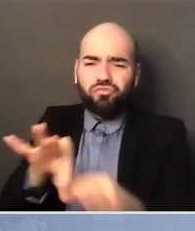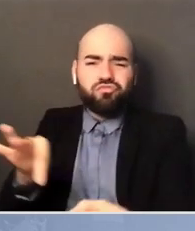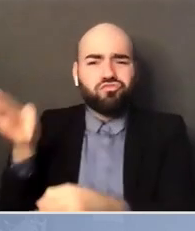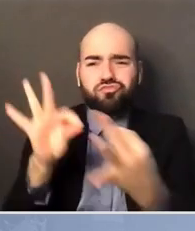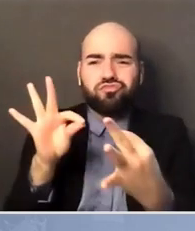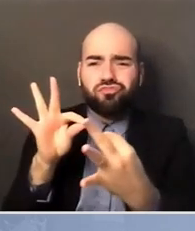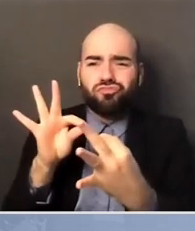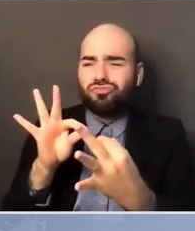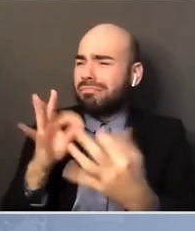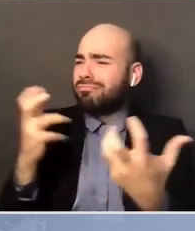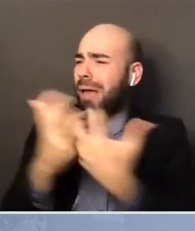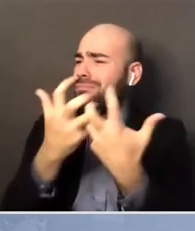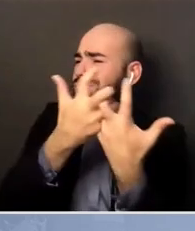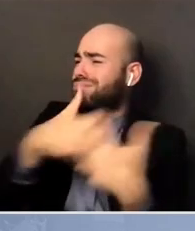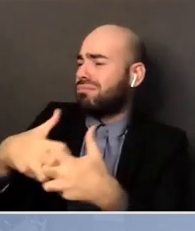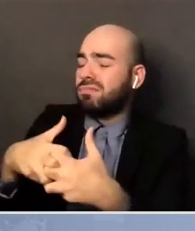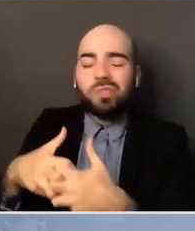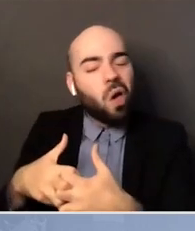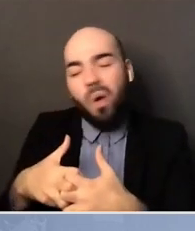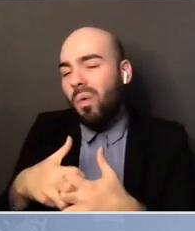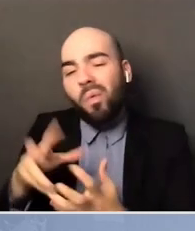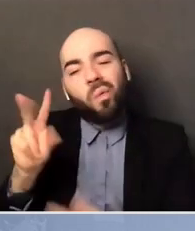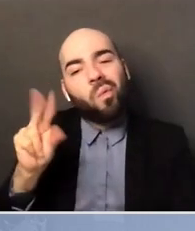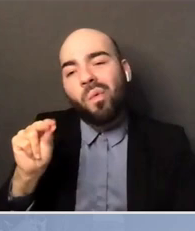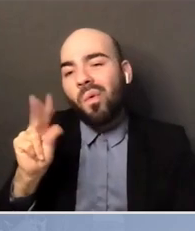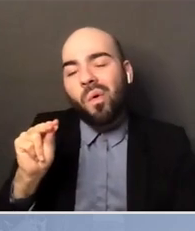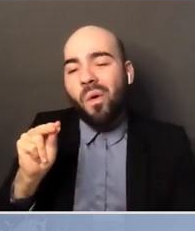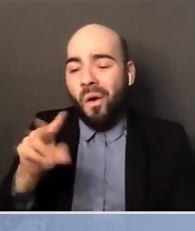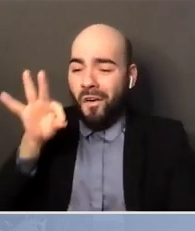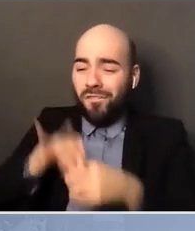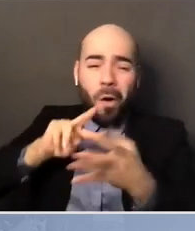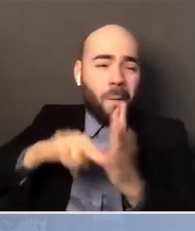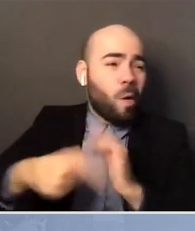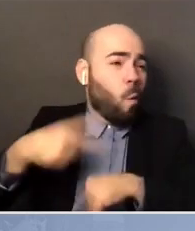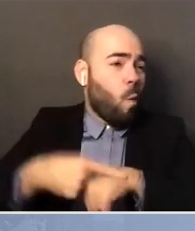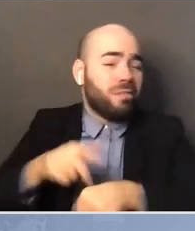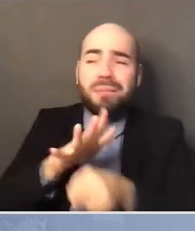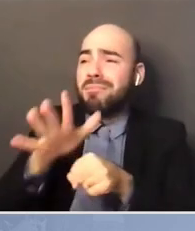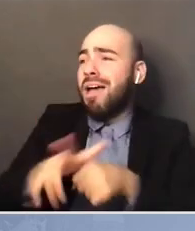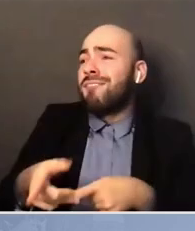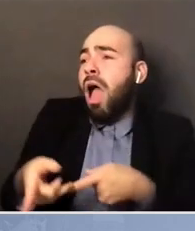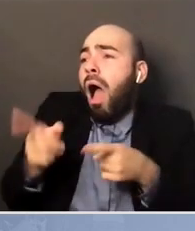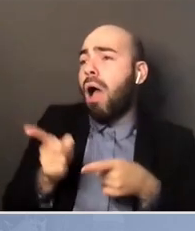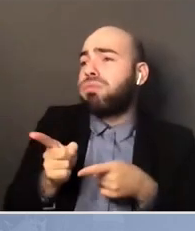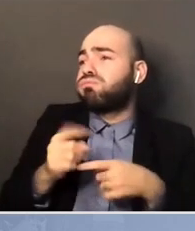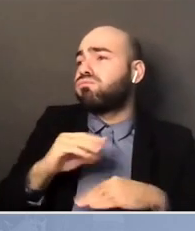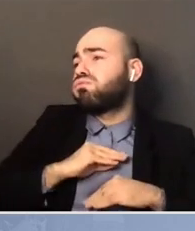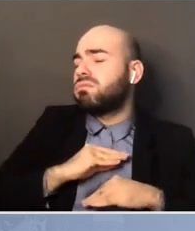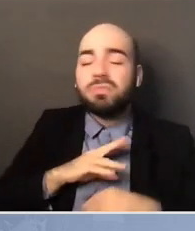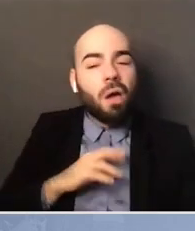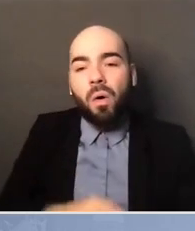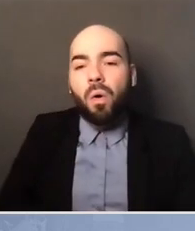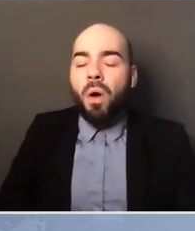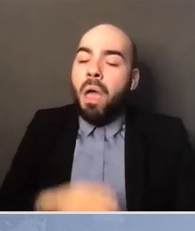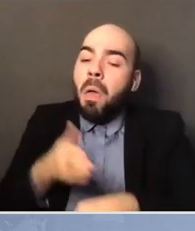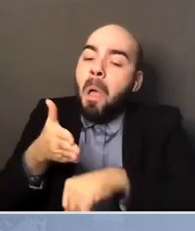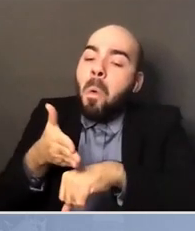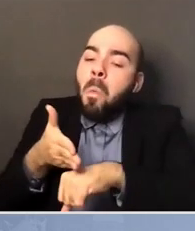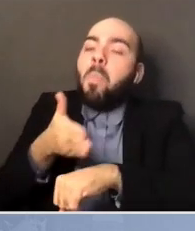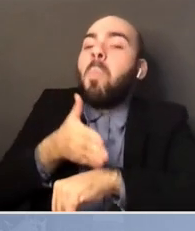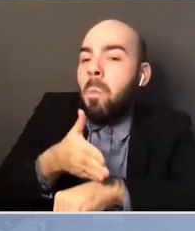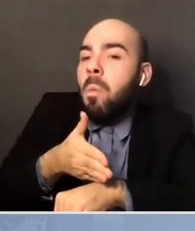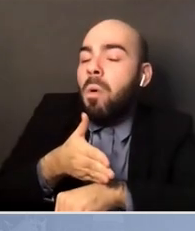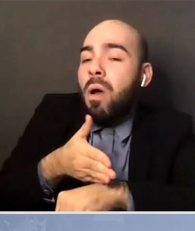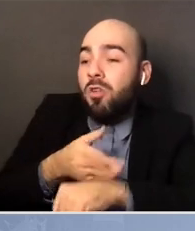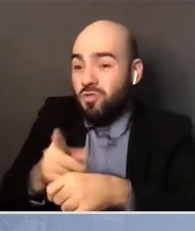It's that it makes things better. You are more likely to have representatives like the congressman or the